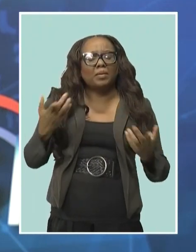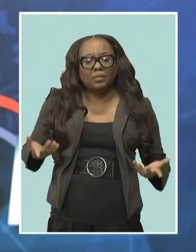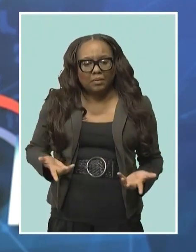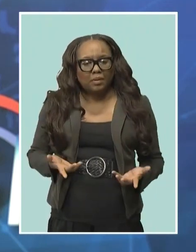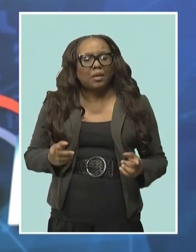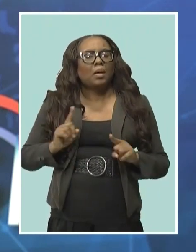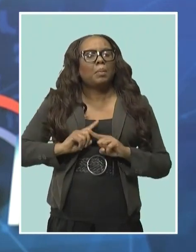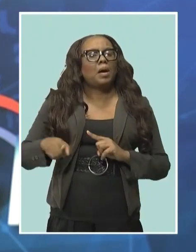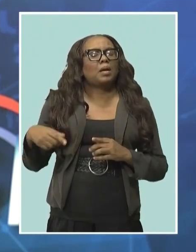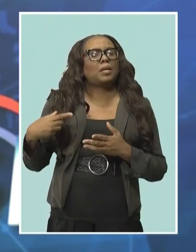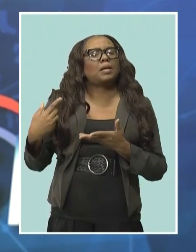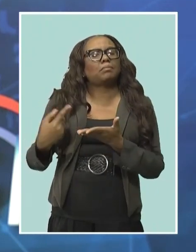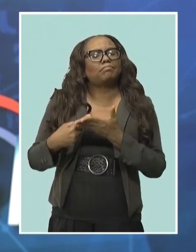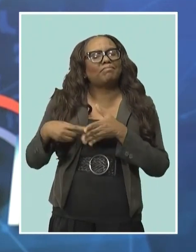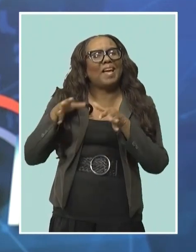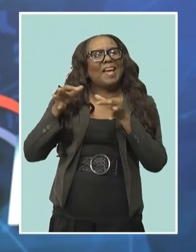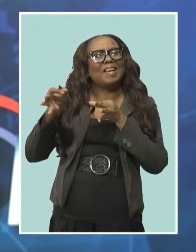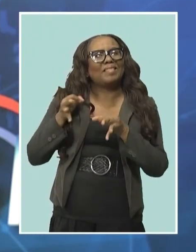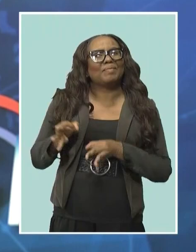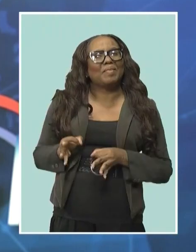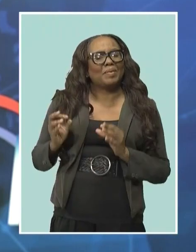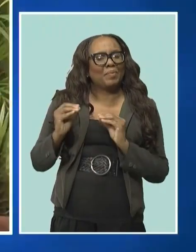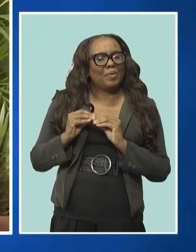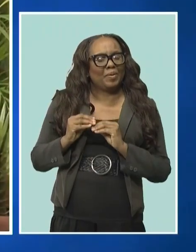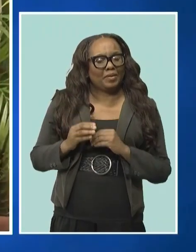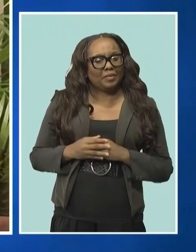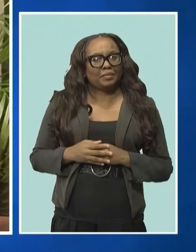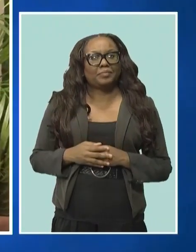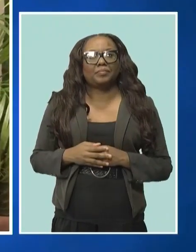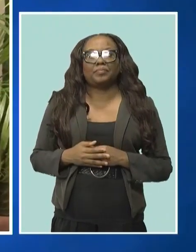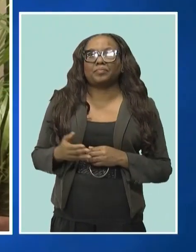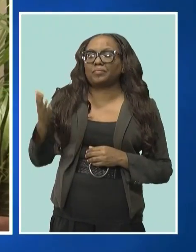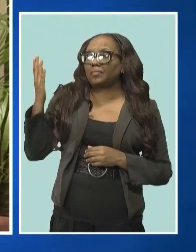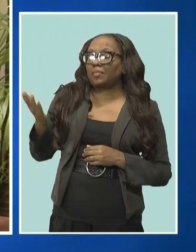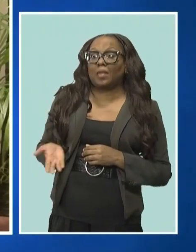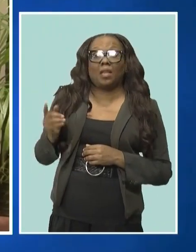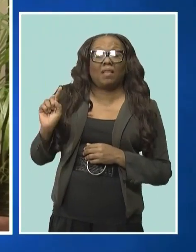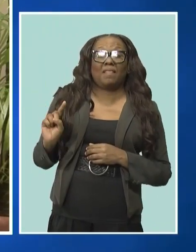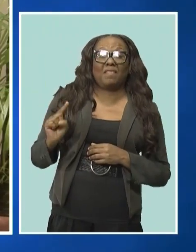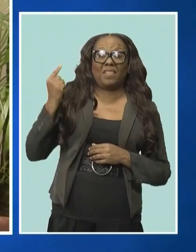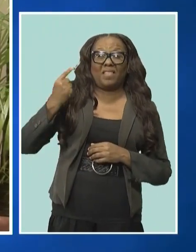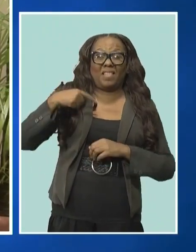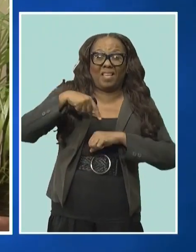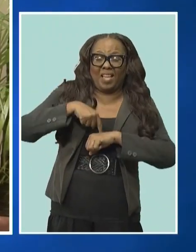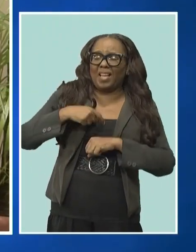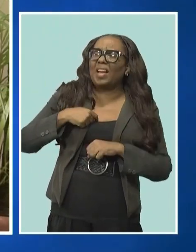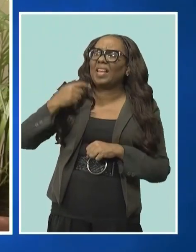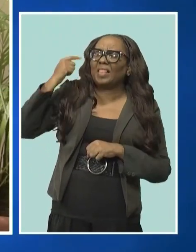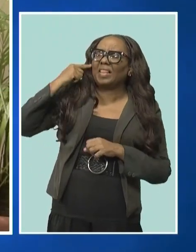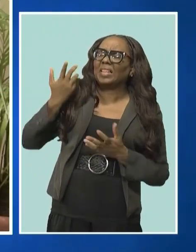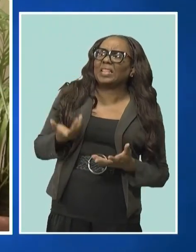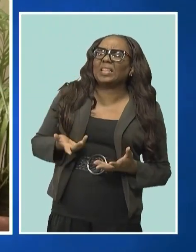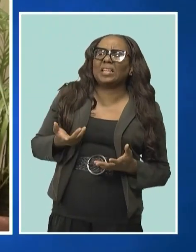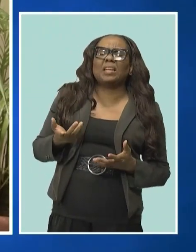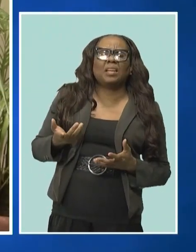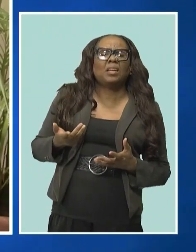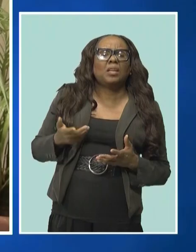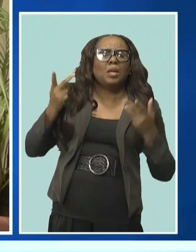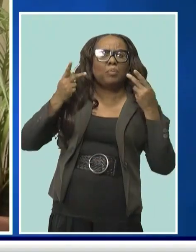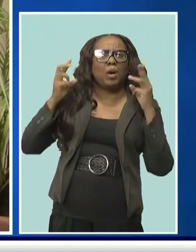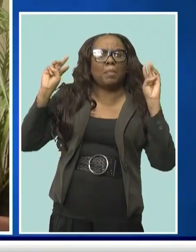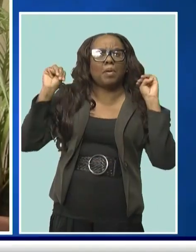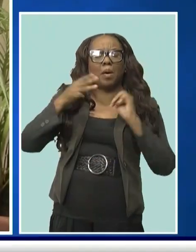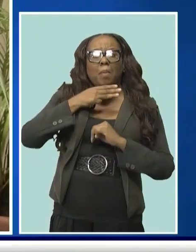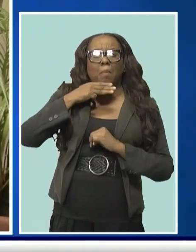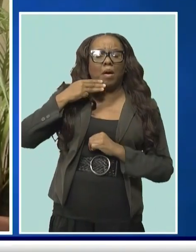sidelines of the conference. This is the first time where I think collectively, and this started with the Prime Minister's address on